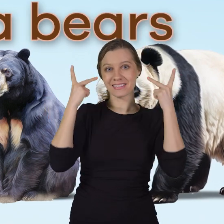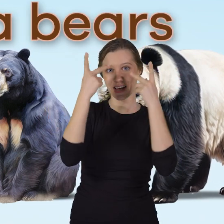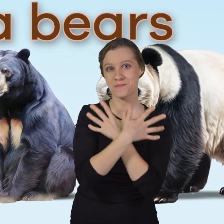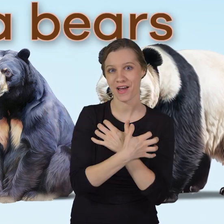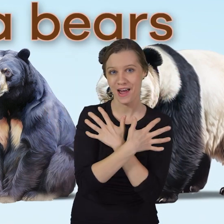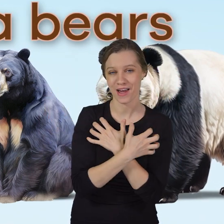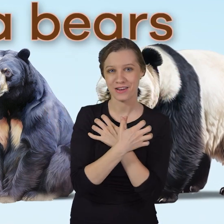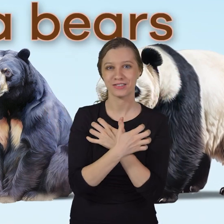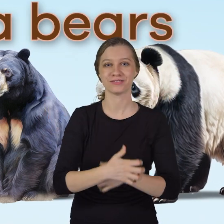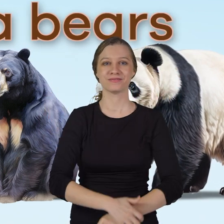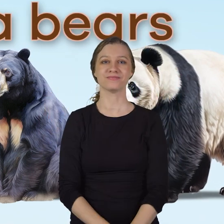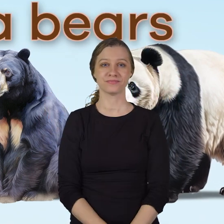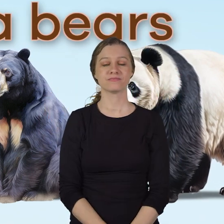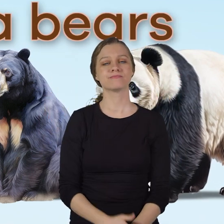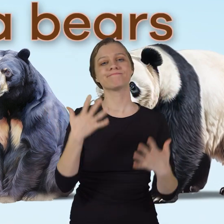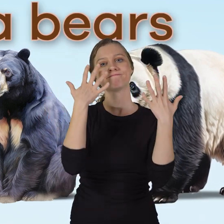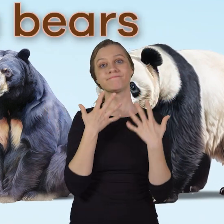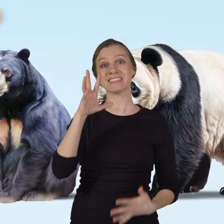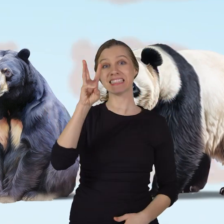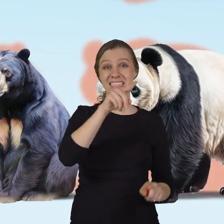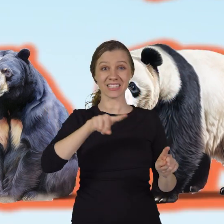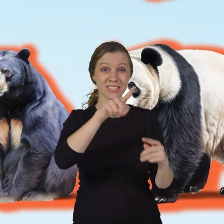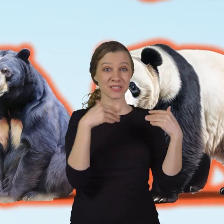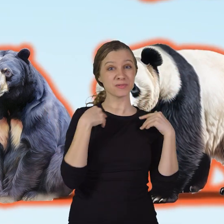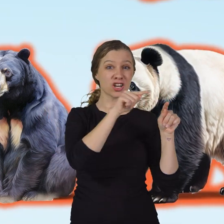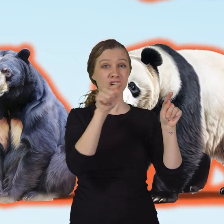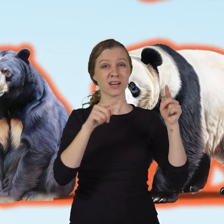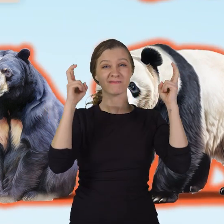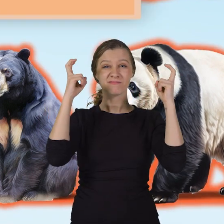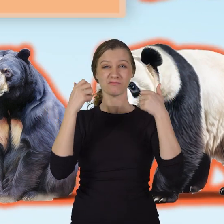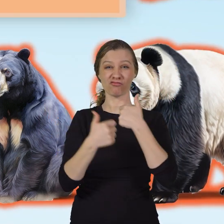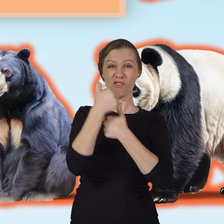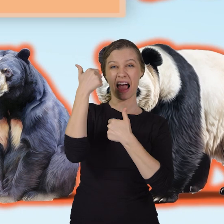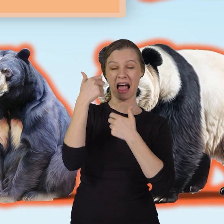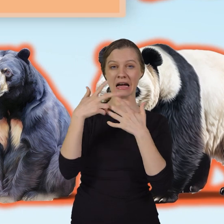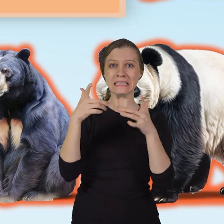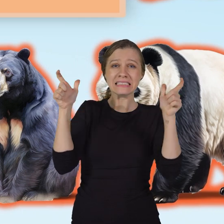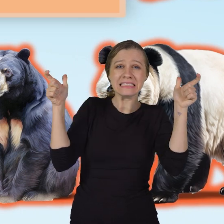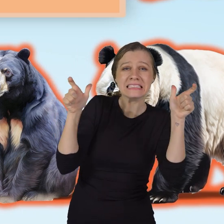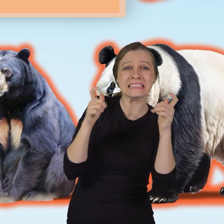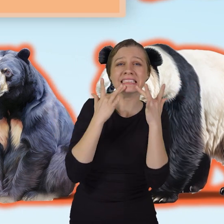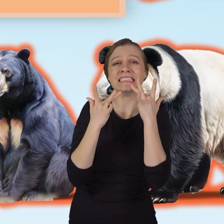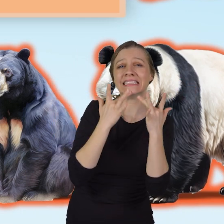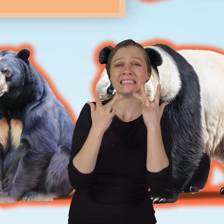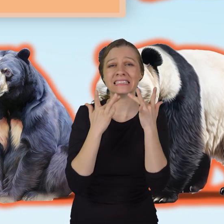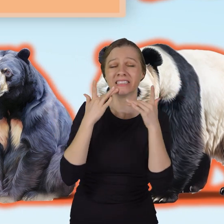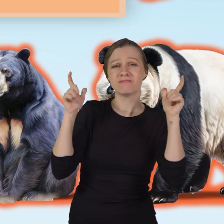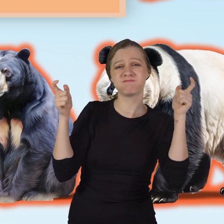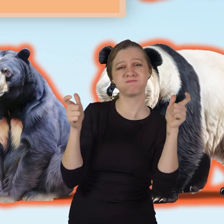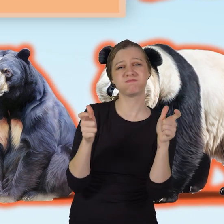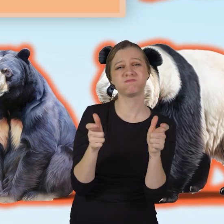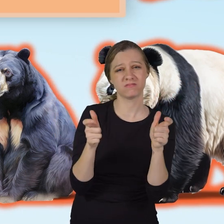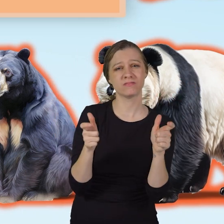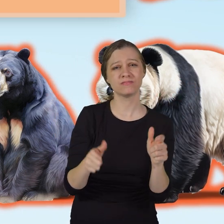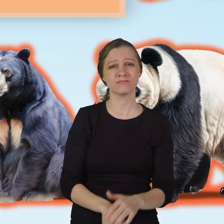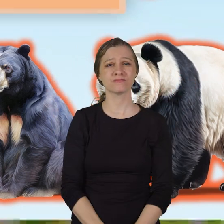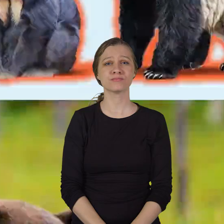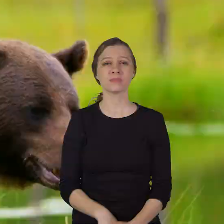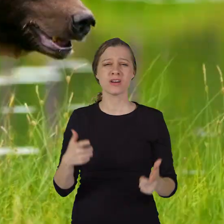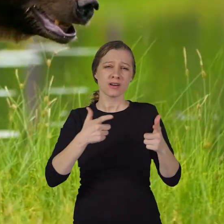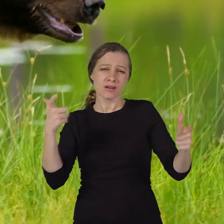giant panda bears. Sadly, six of these species are considered threatened or vulnerable.